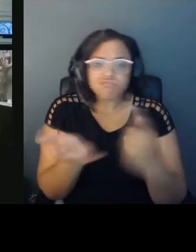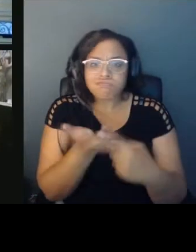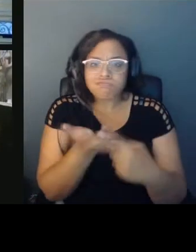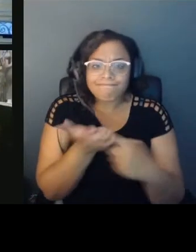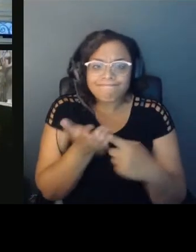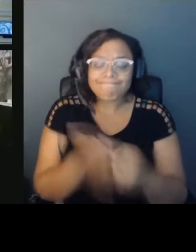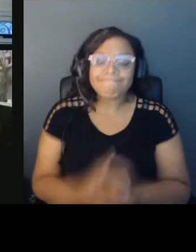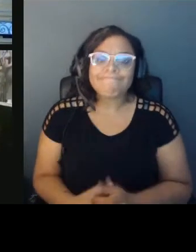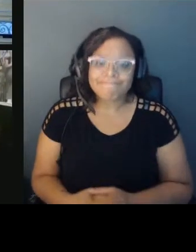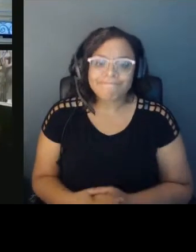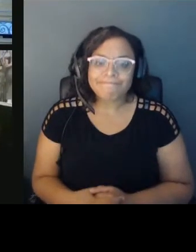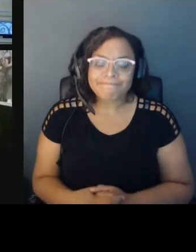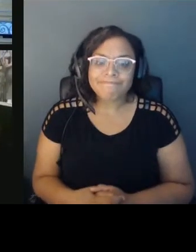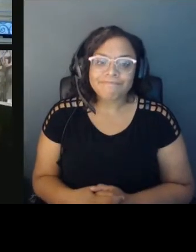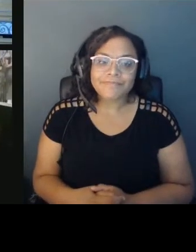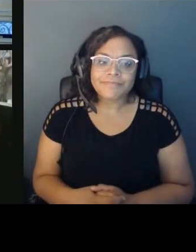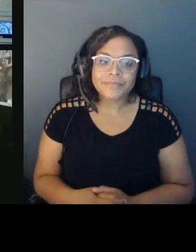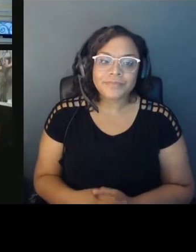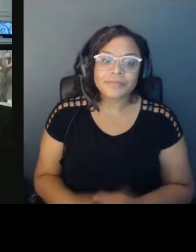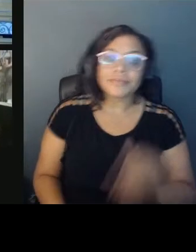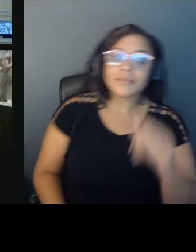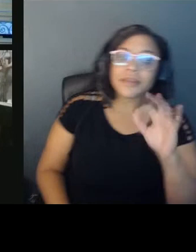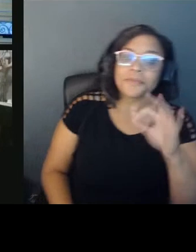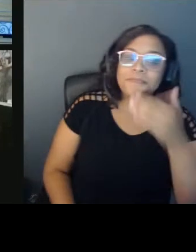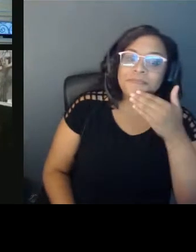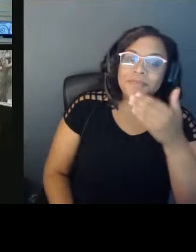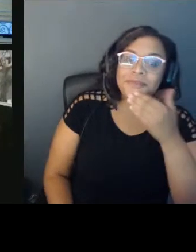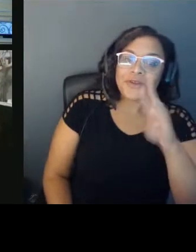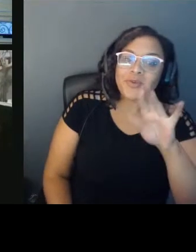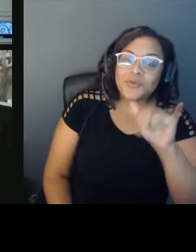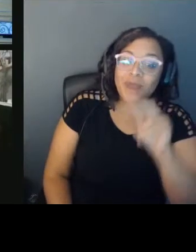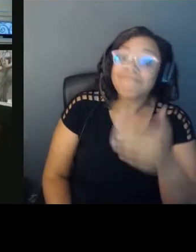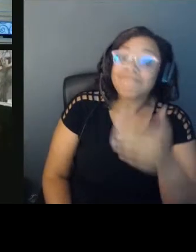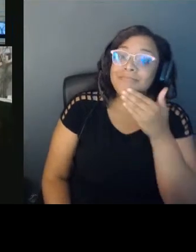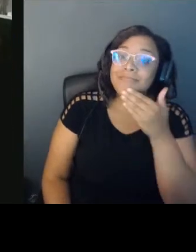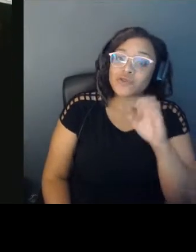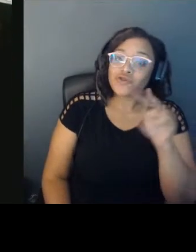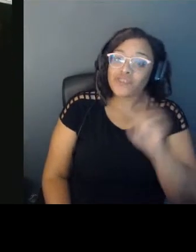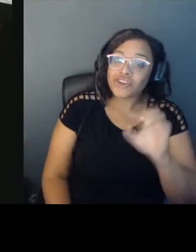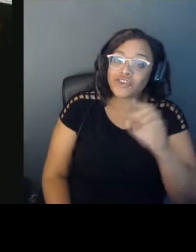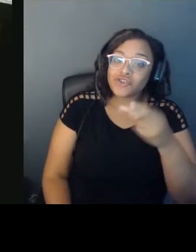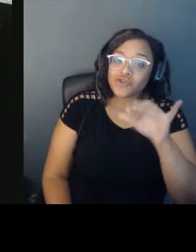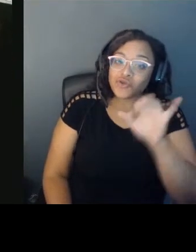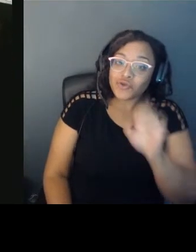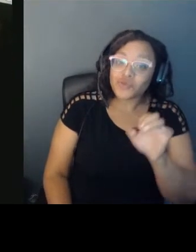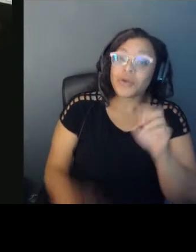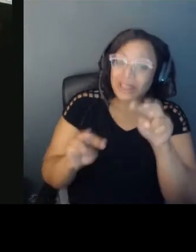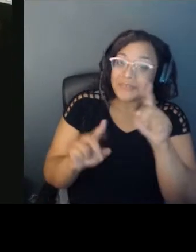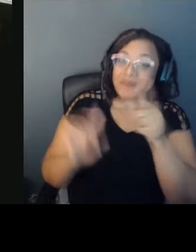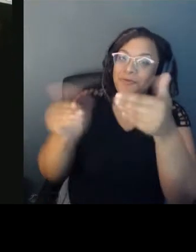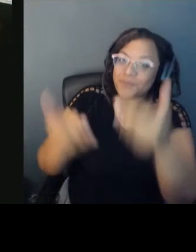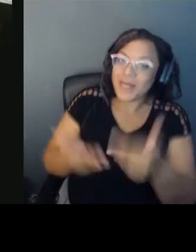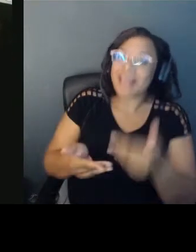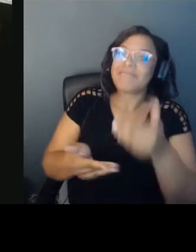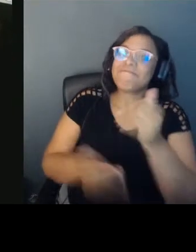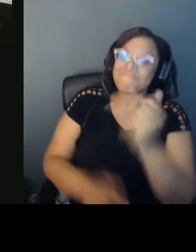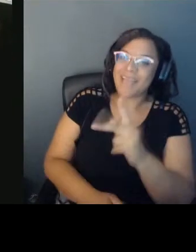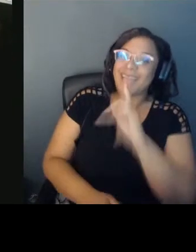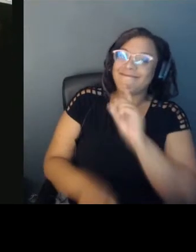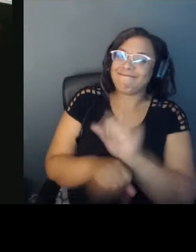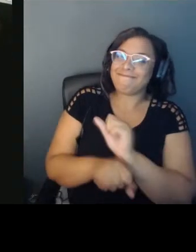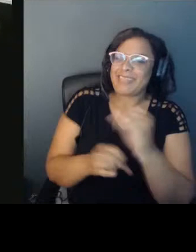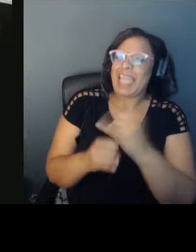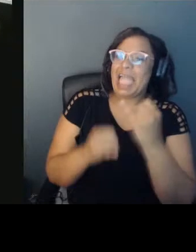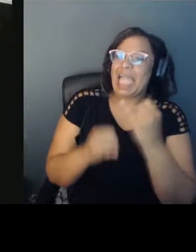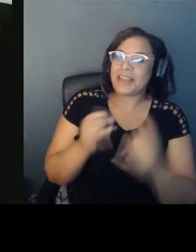Thank you, Brian. Thank you, Shay Sheree. We look forward to welcoming you back at the end of this program to give us some